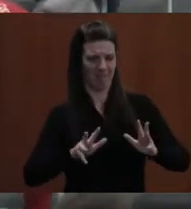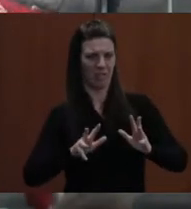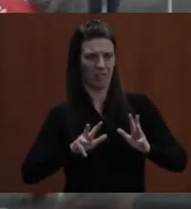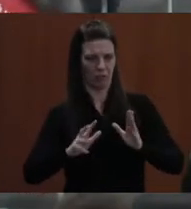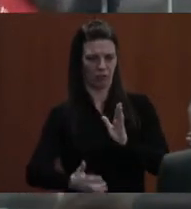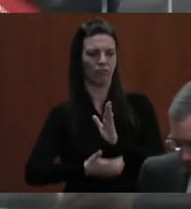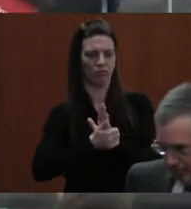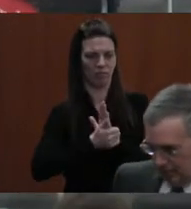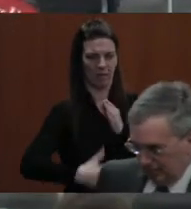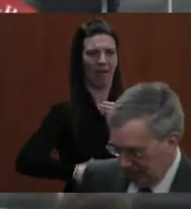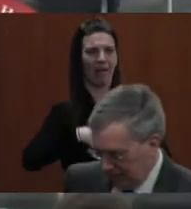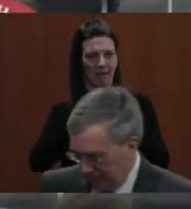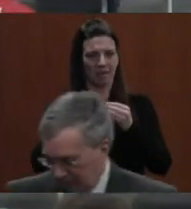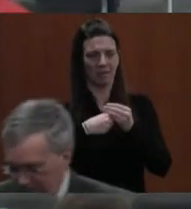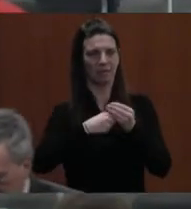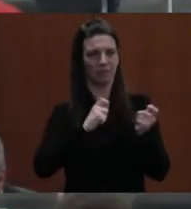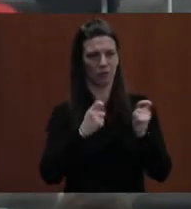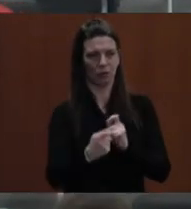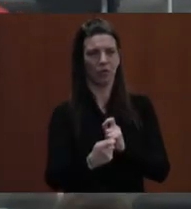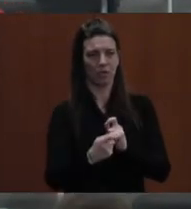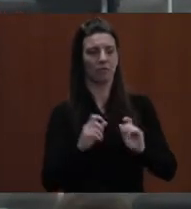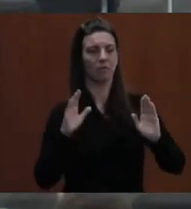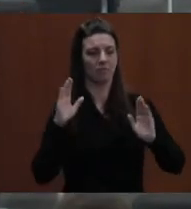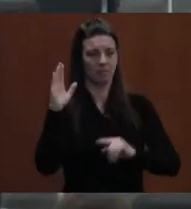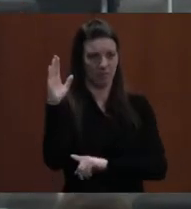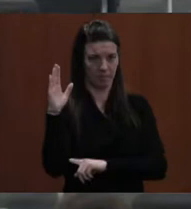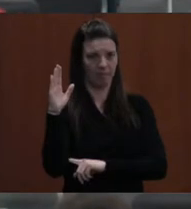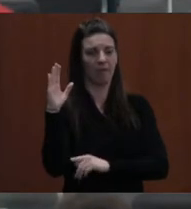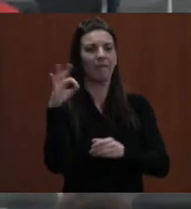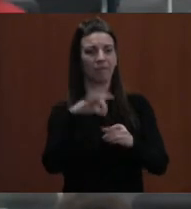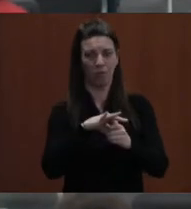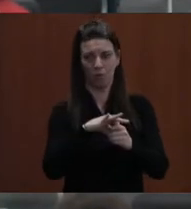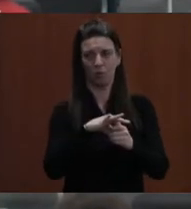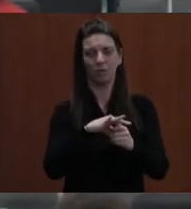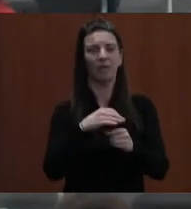the agenda as amended, and we have unanimous approval.